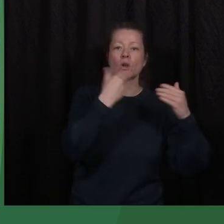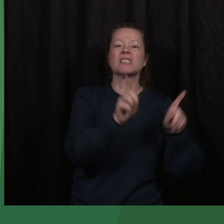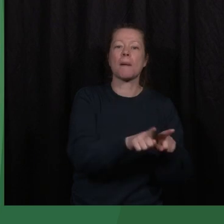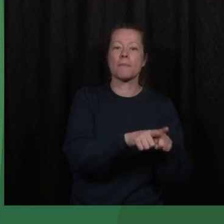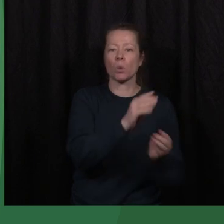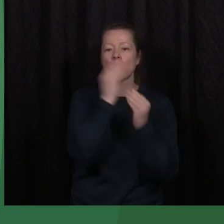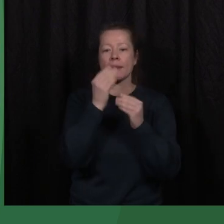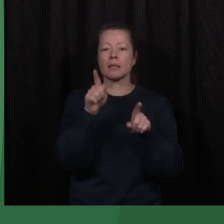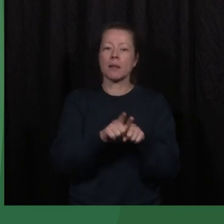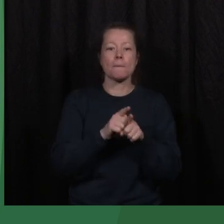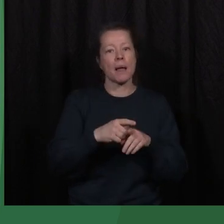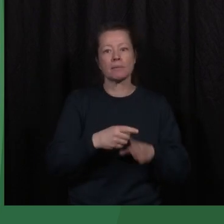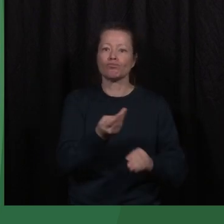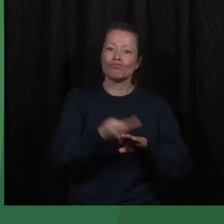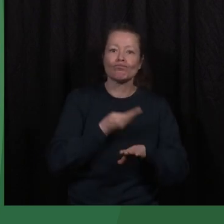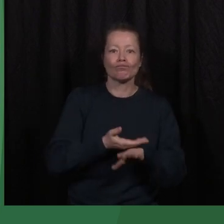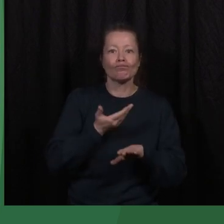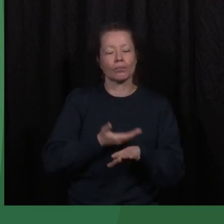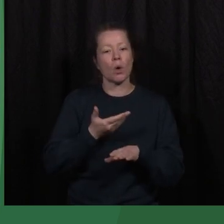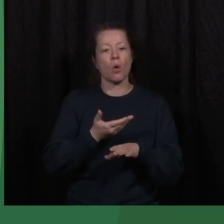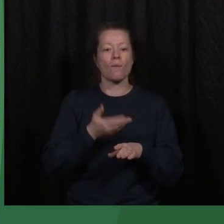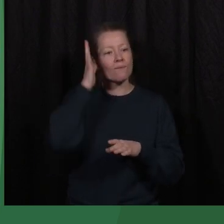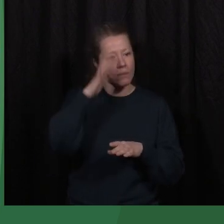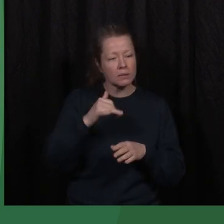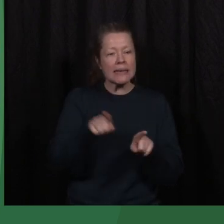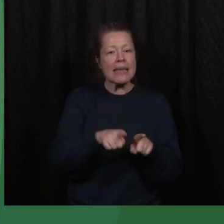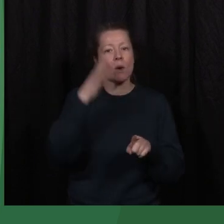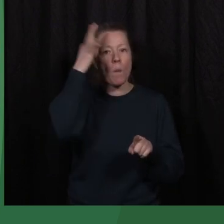the same training, the same know-how, and exactly the same resources.